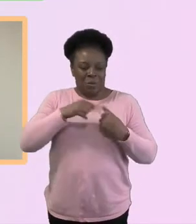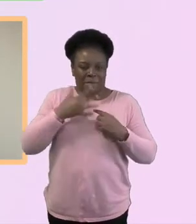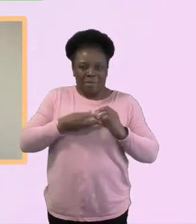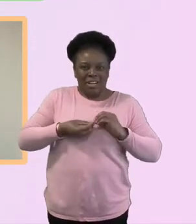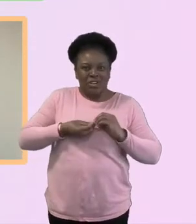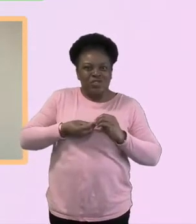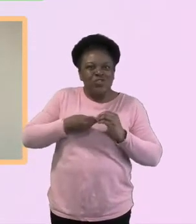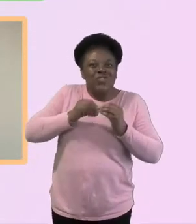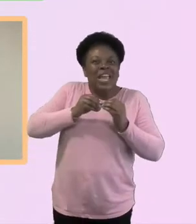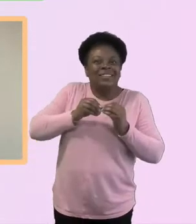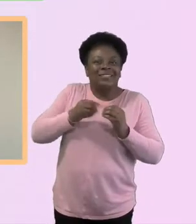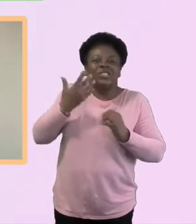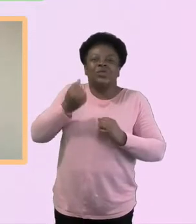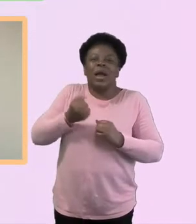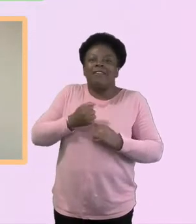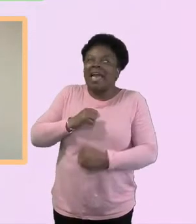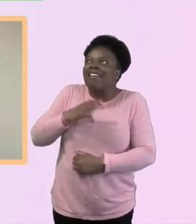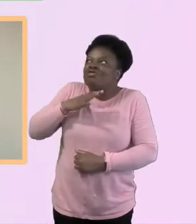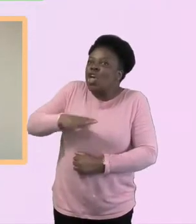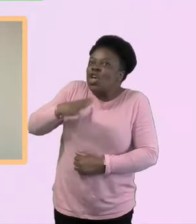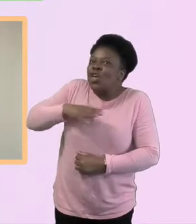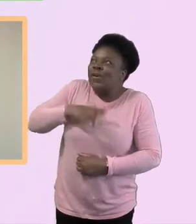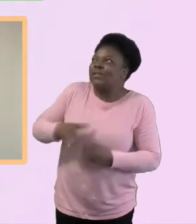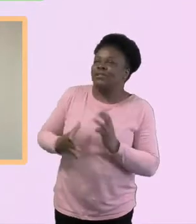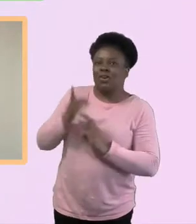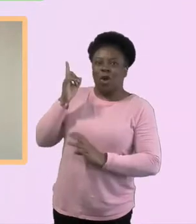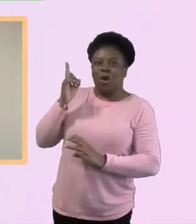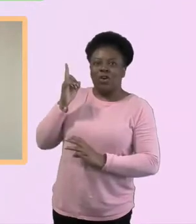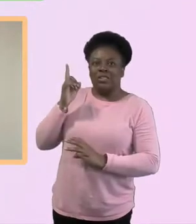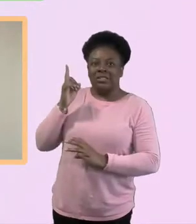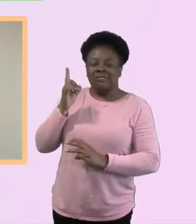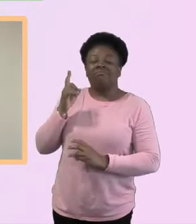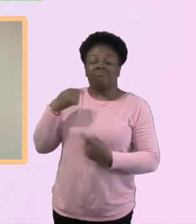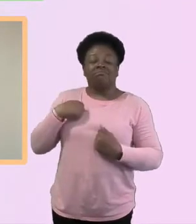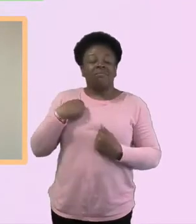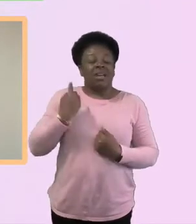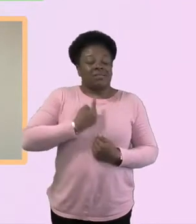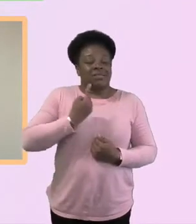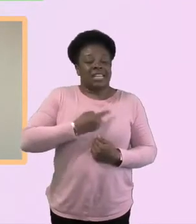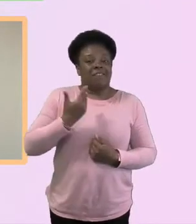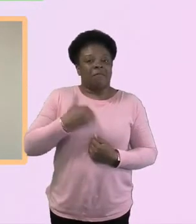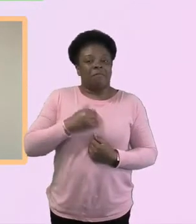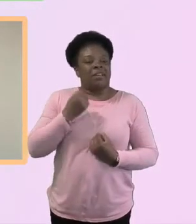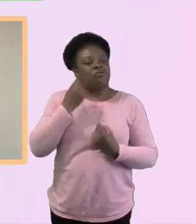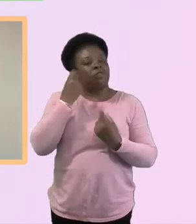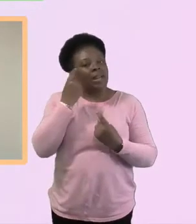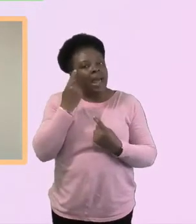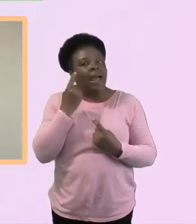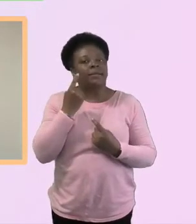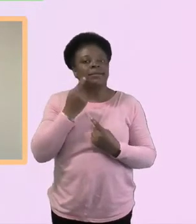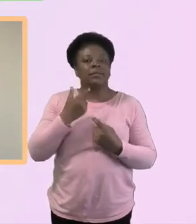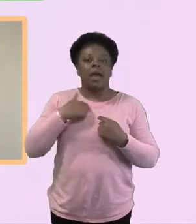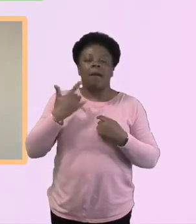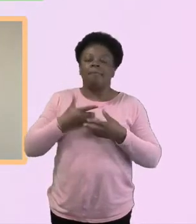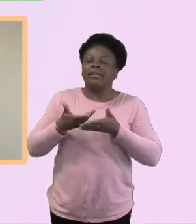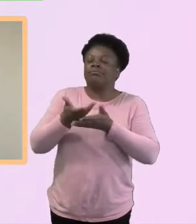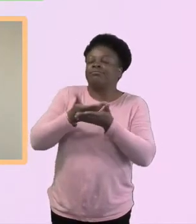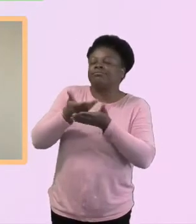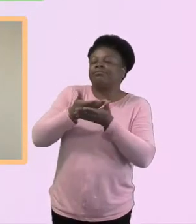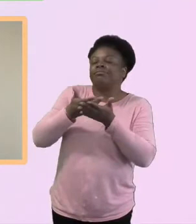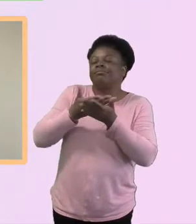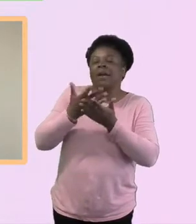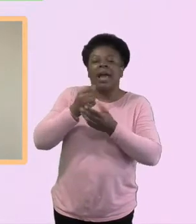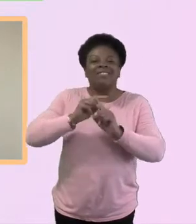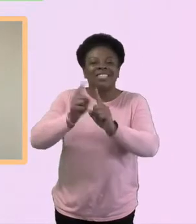But I think certainly lately, I have noticed a similar thing of spiritual conversations or people that are just, just wondering